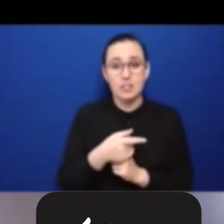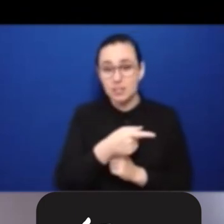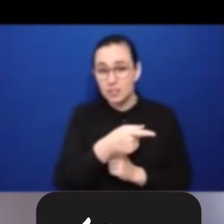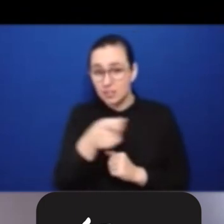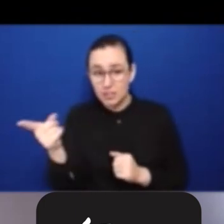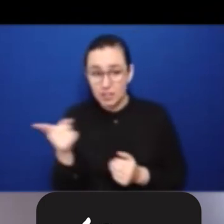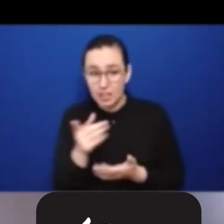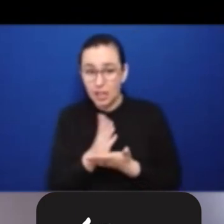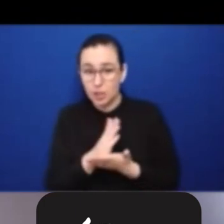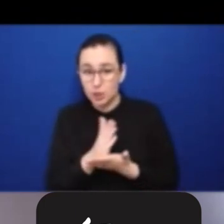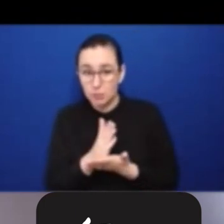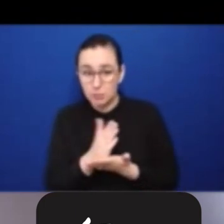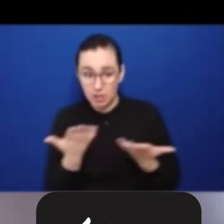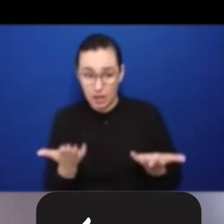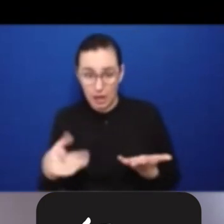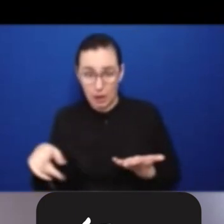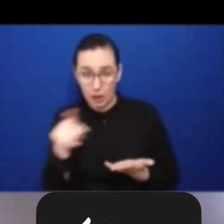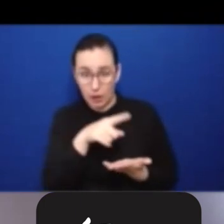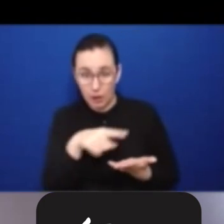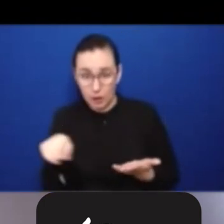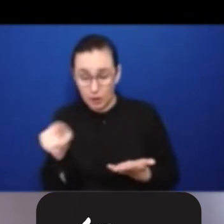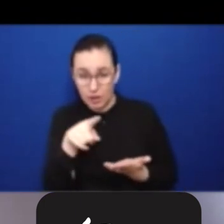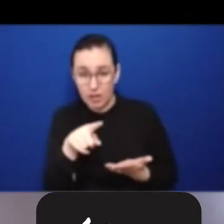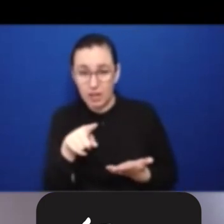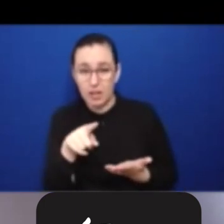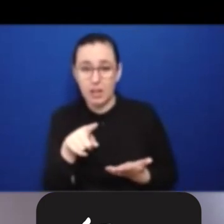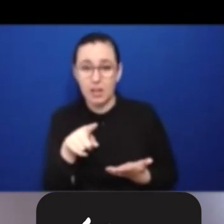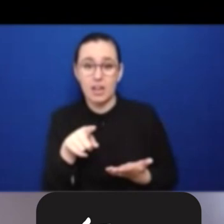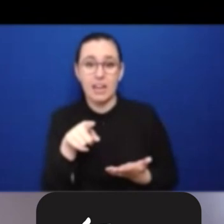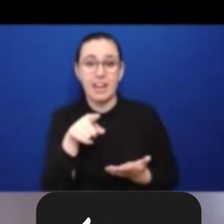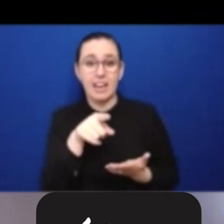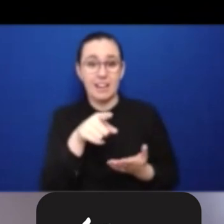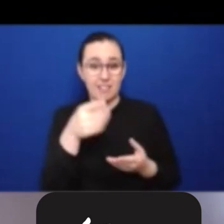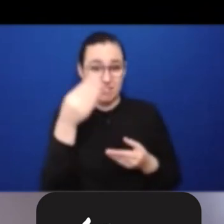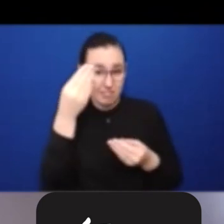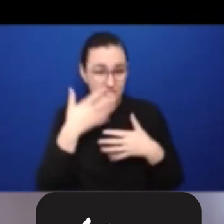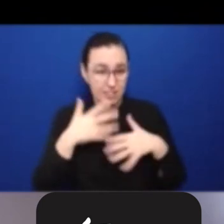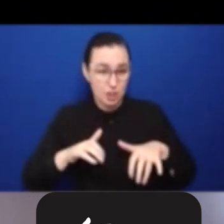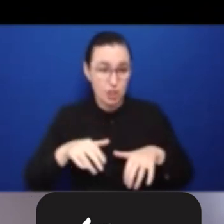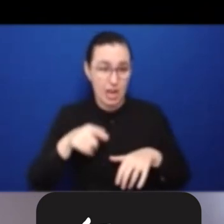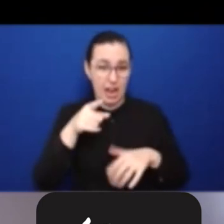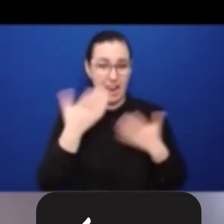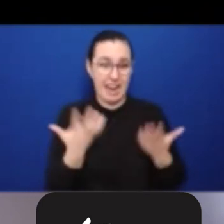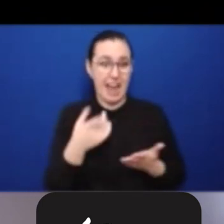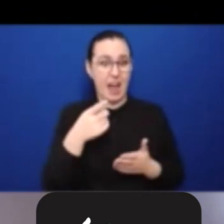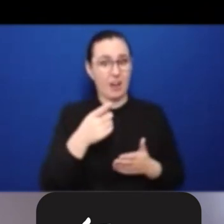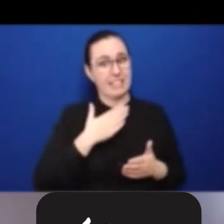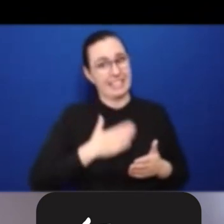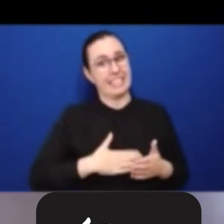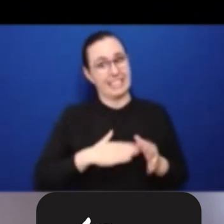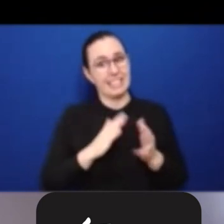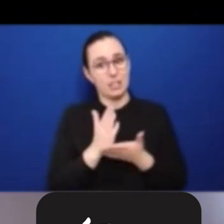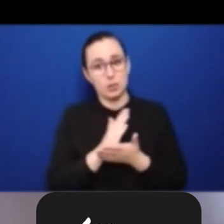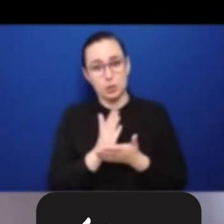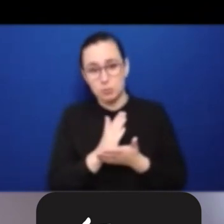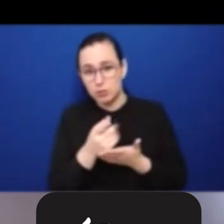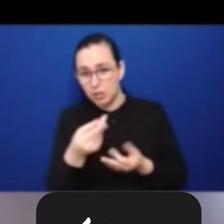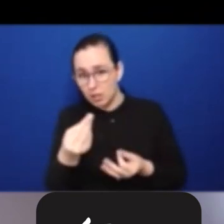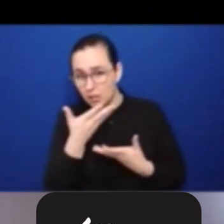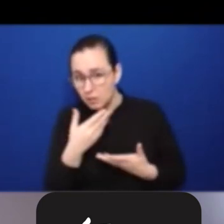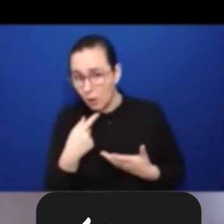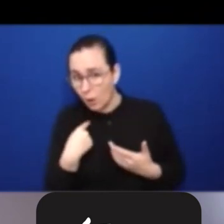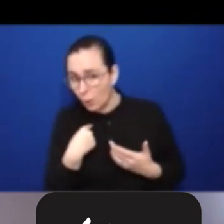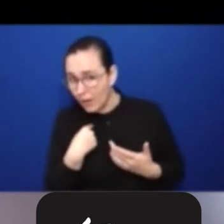please can, if you can signal on the chat, so that we can decide if we